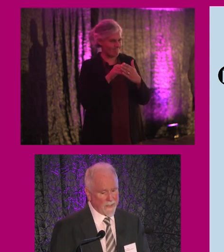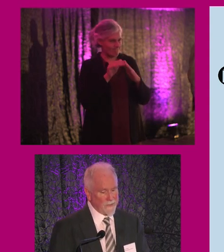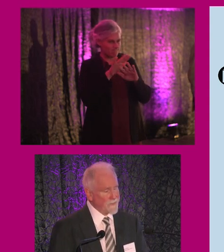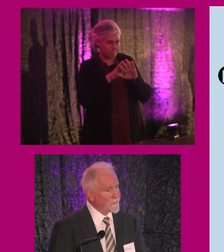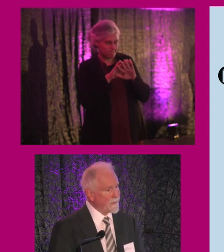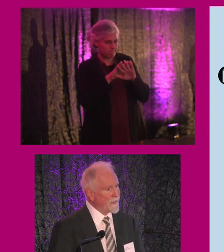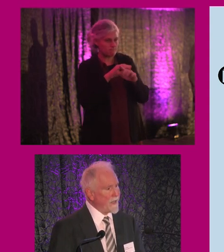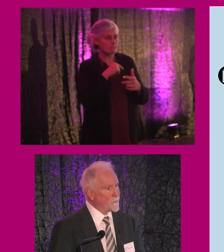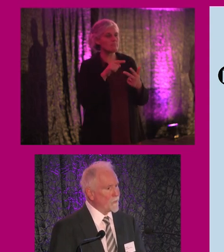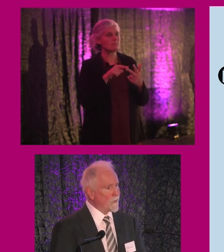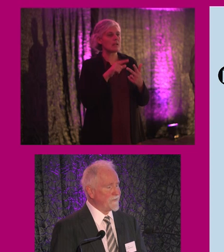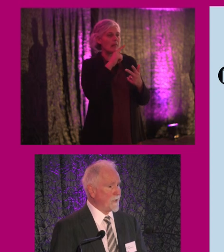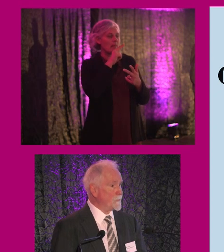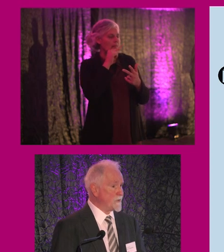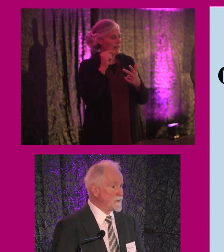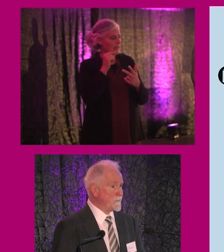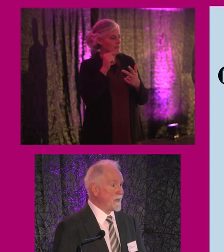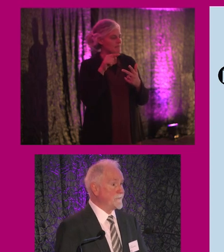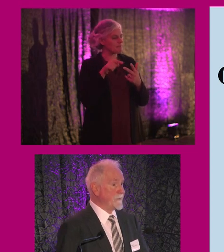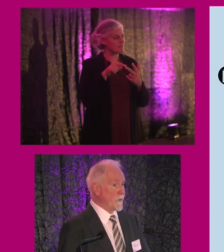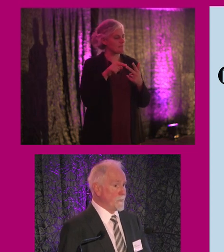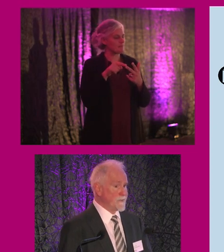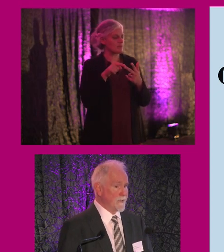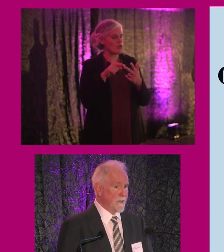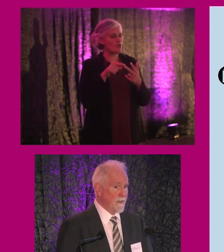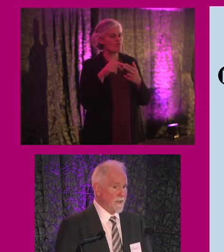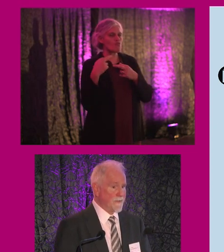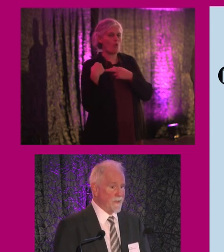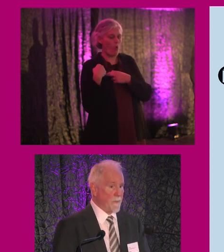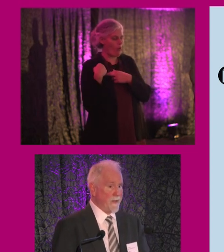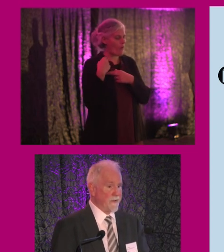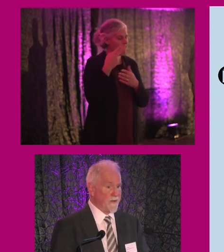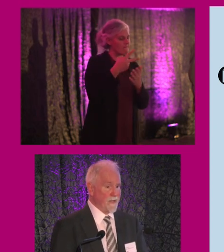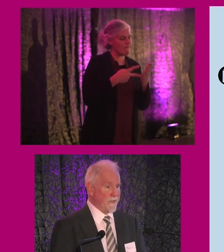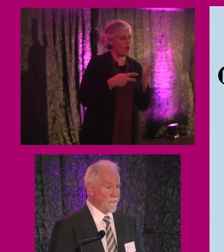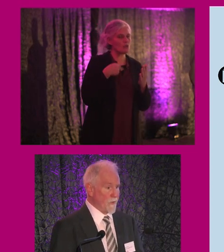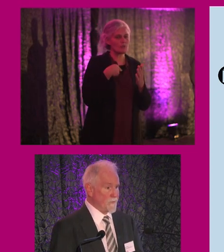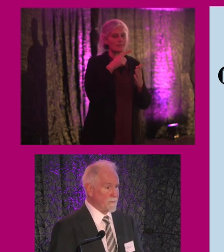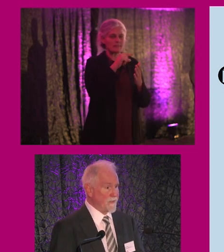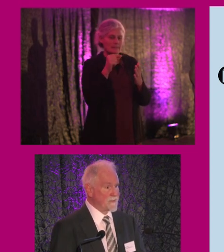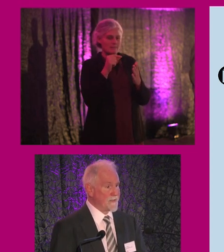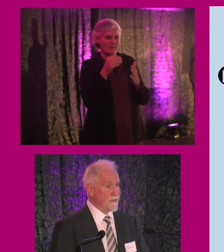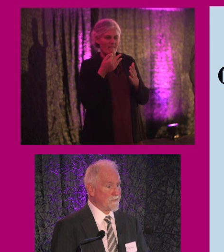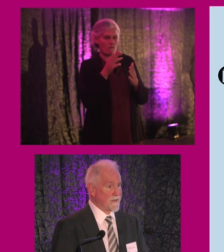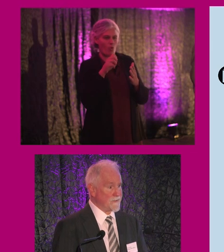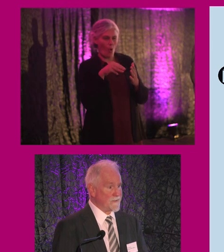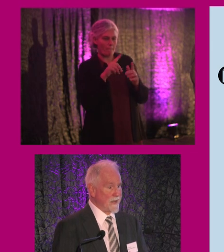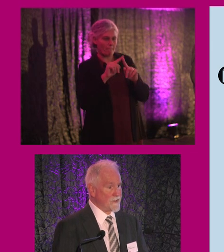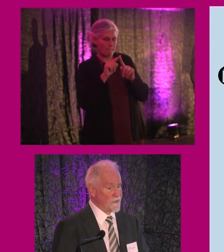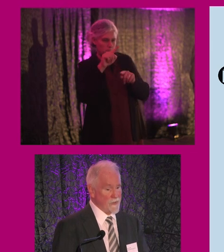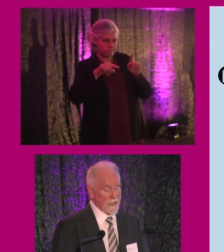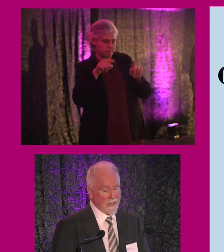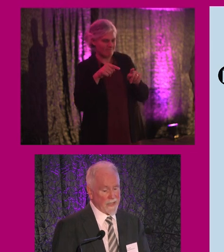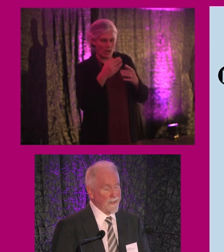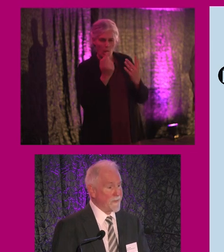and name, role, value, which is mainly forms, as in the bane of online forms being a significant issue.